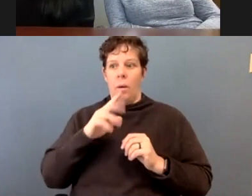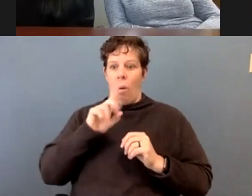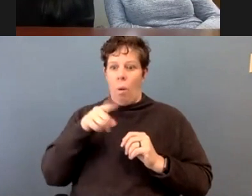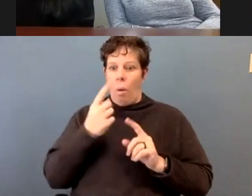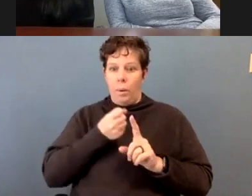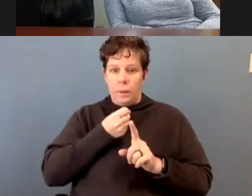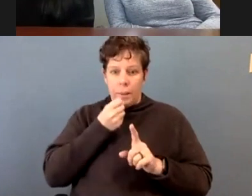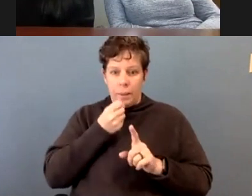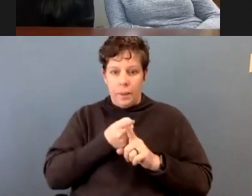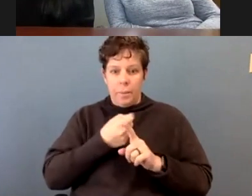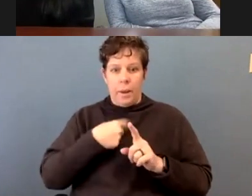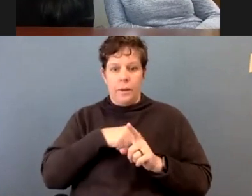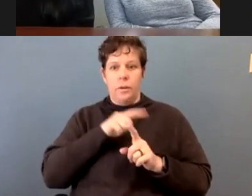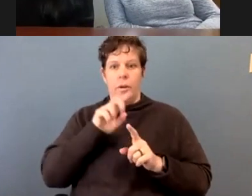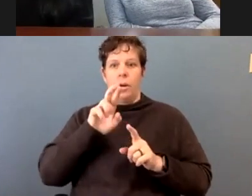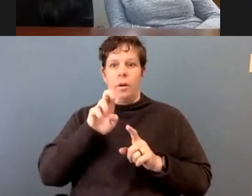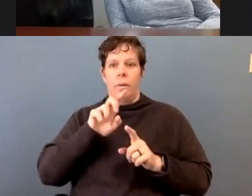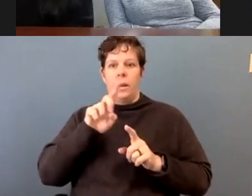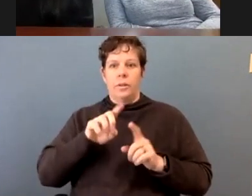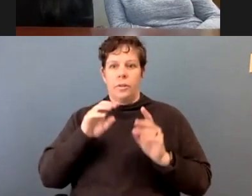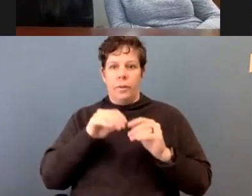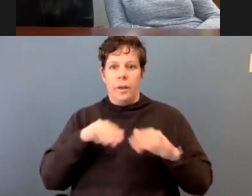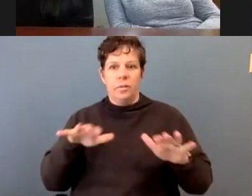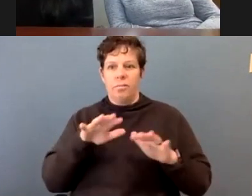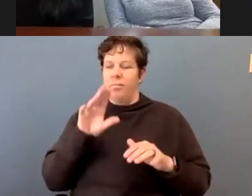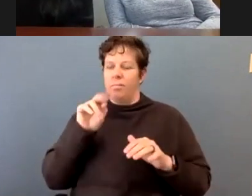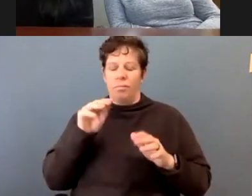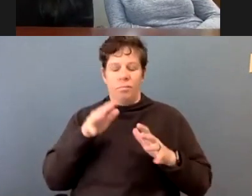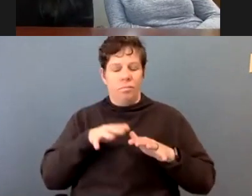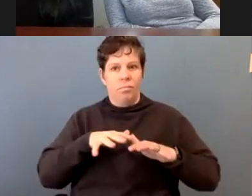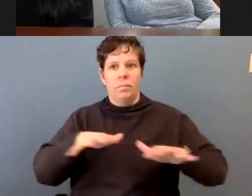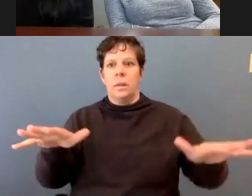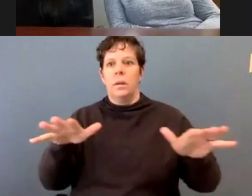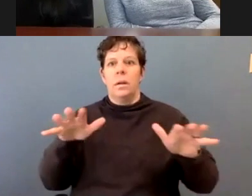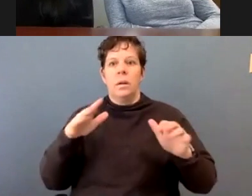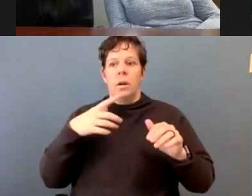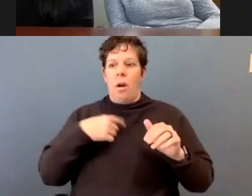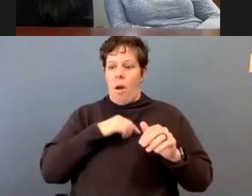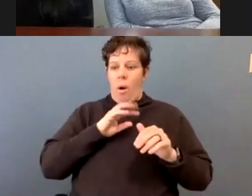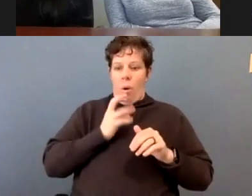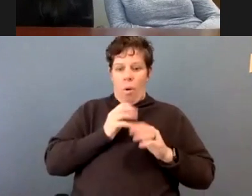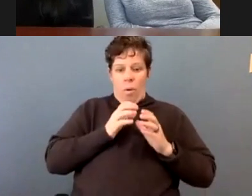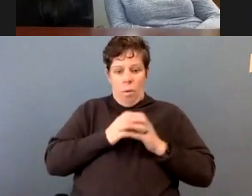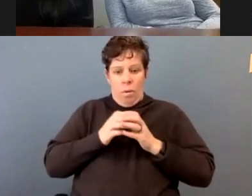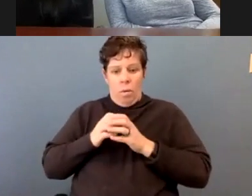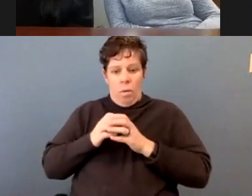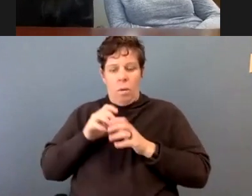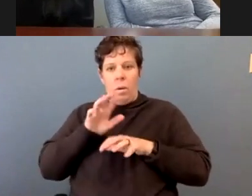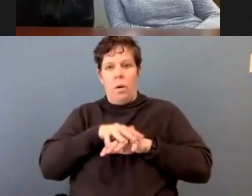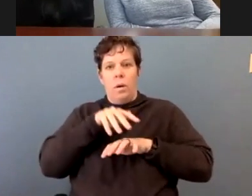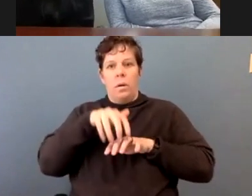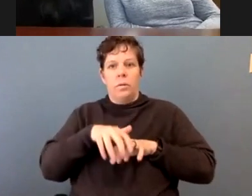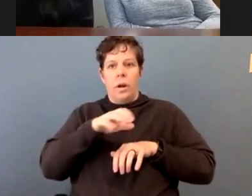our own tribal councils and our tribes. It's much greater